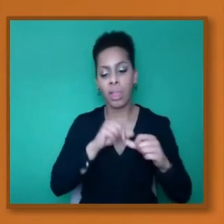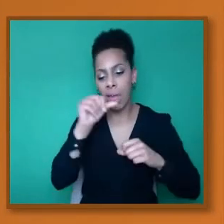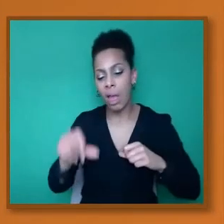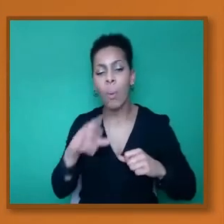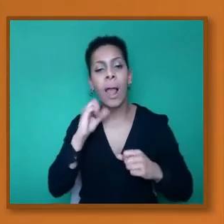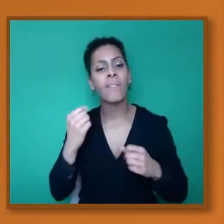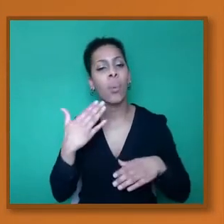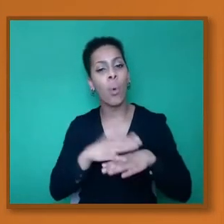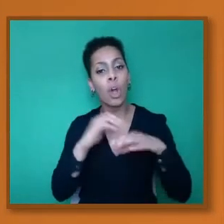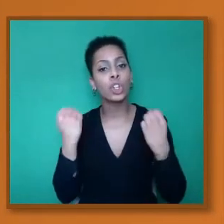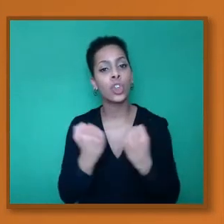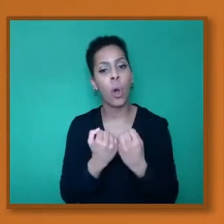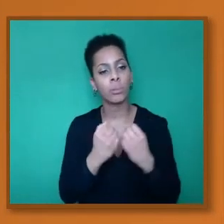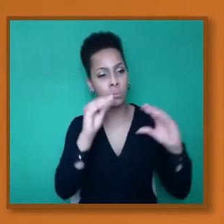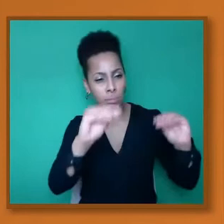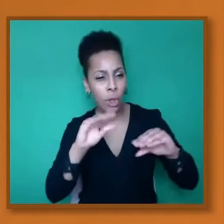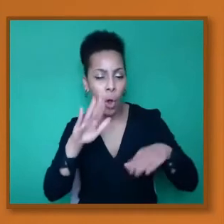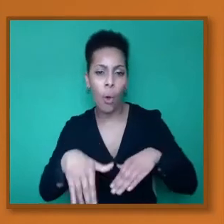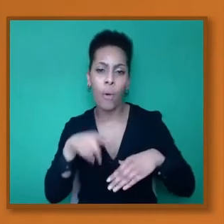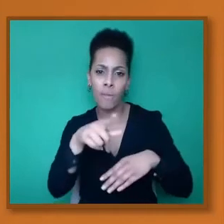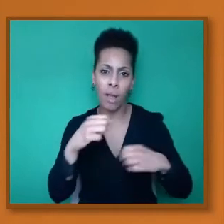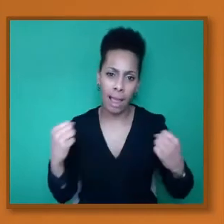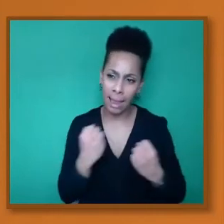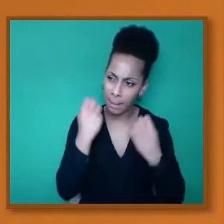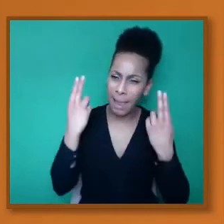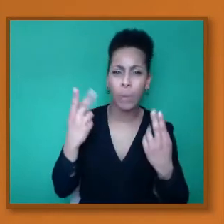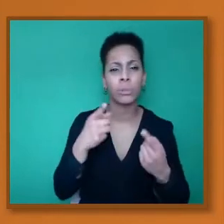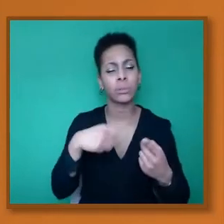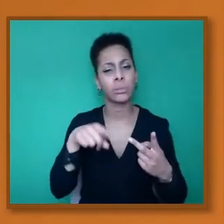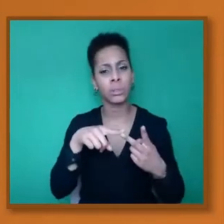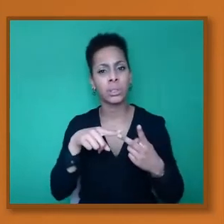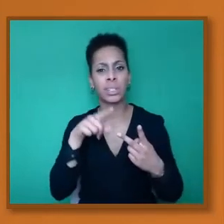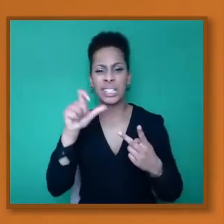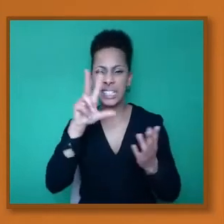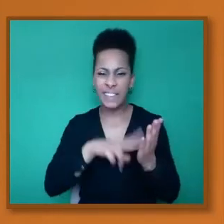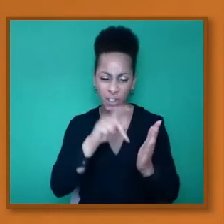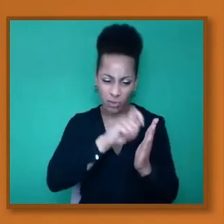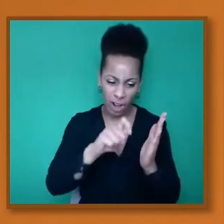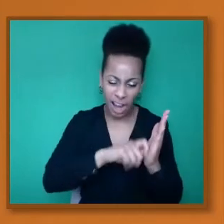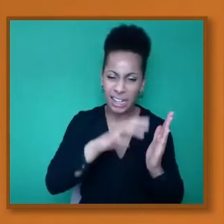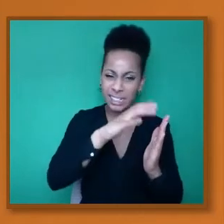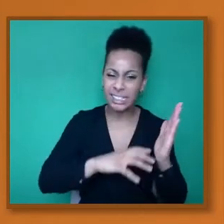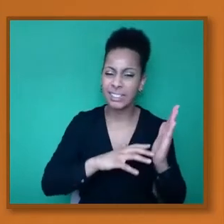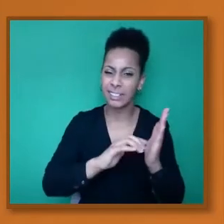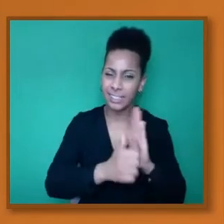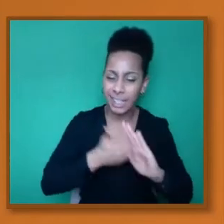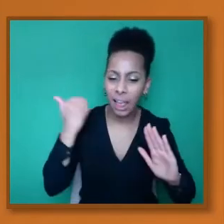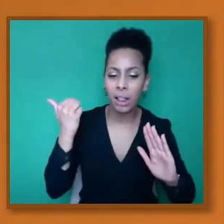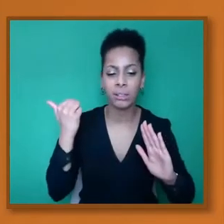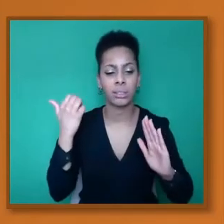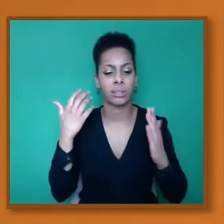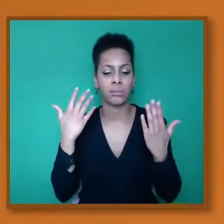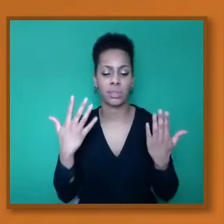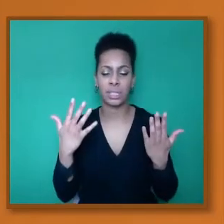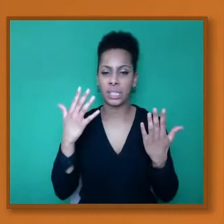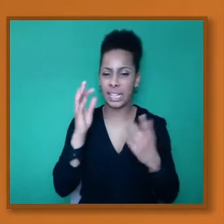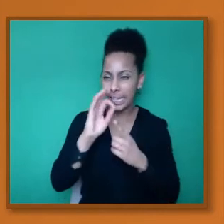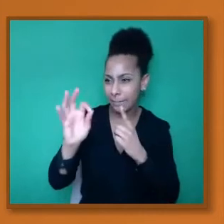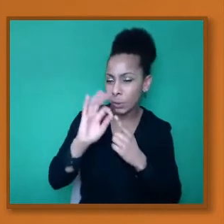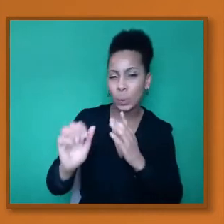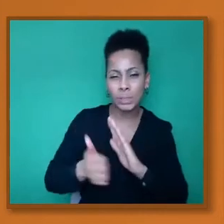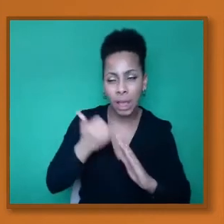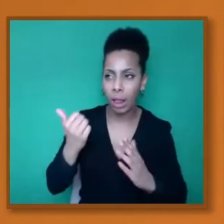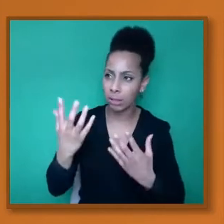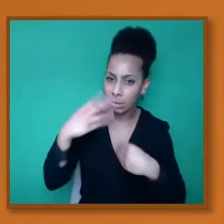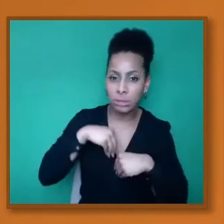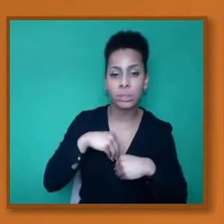empowerment, CV writing, interview skills. And then in the following day, we're going to have, I think Wayne is involved in some of these